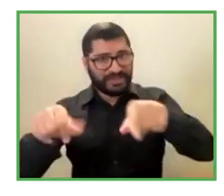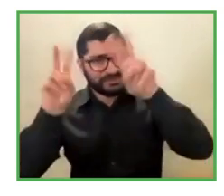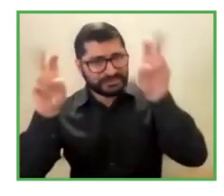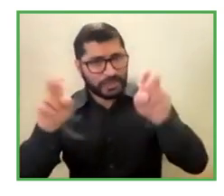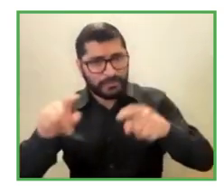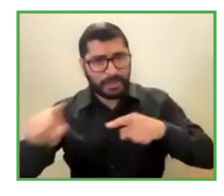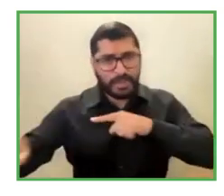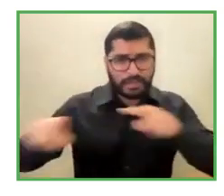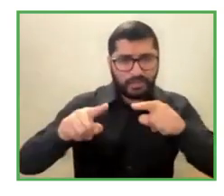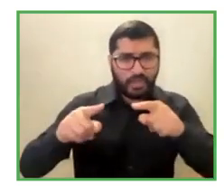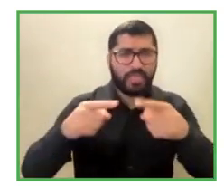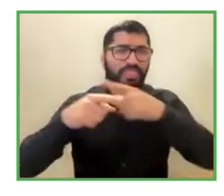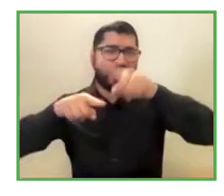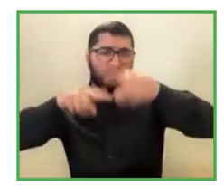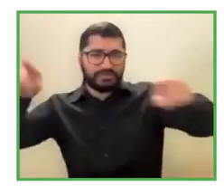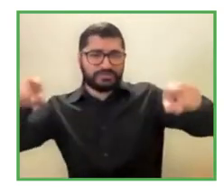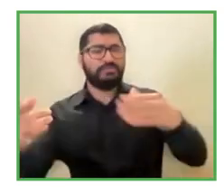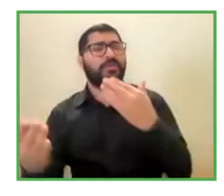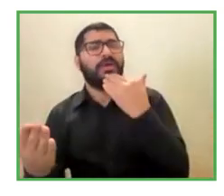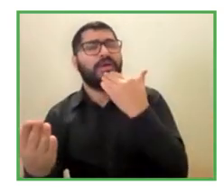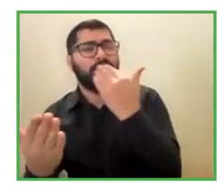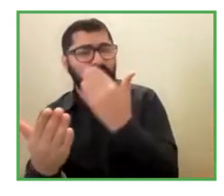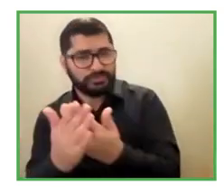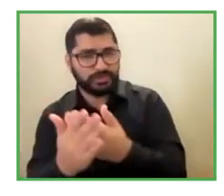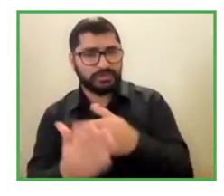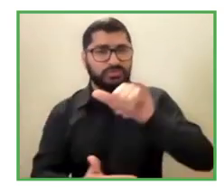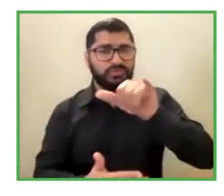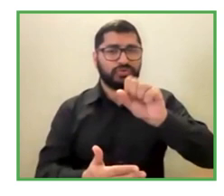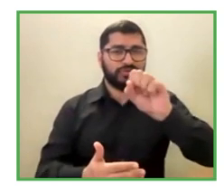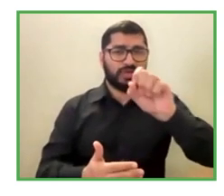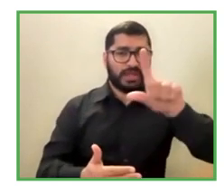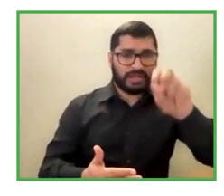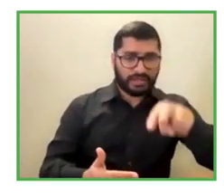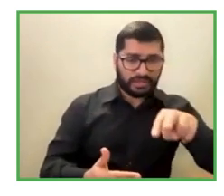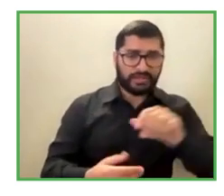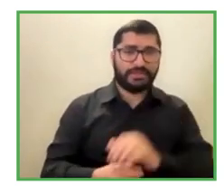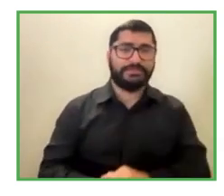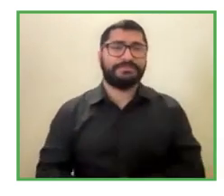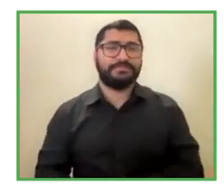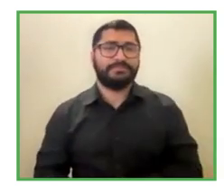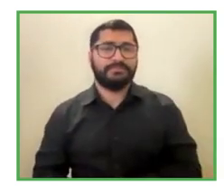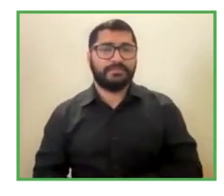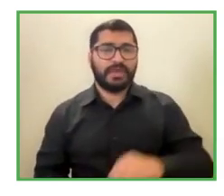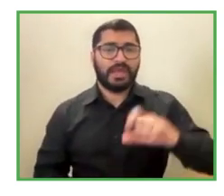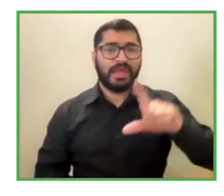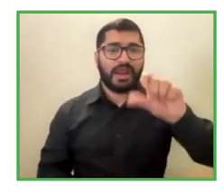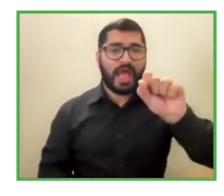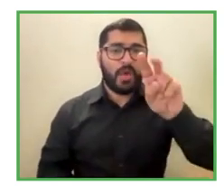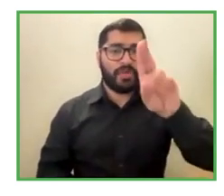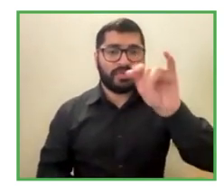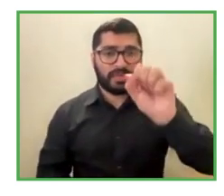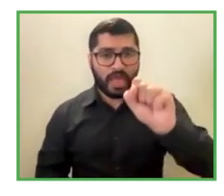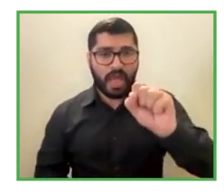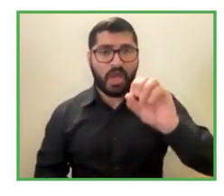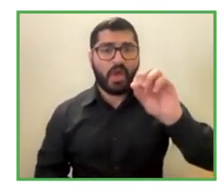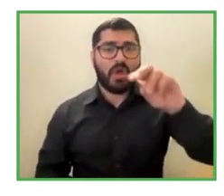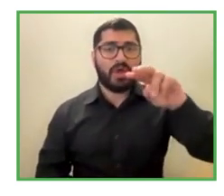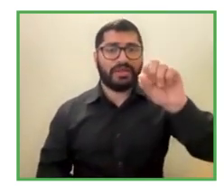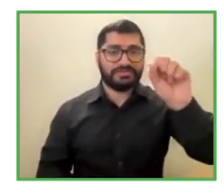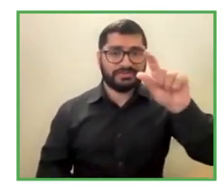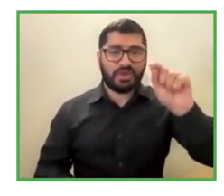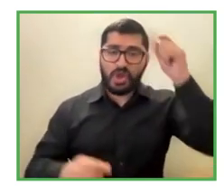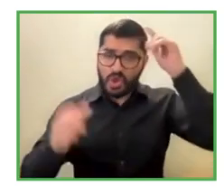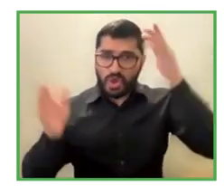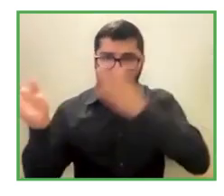Diversity Management. Thank you to Jocelyn Pimentel from Caja Los Andes, Claudio Ochoa from Honest Logistics, Matias